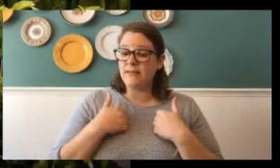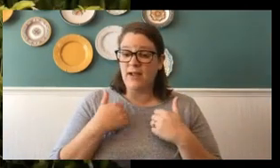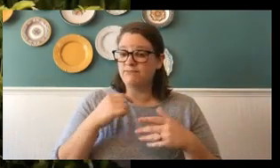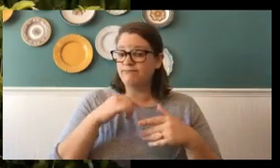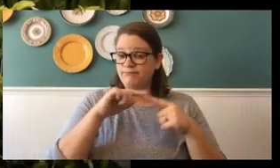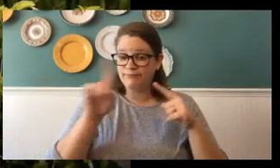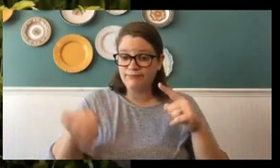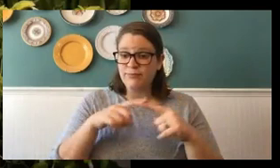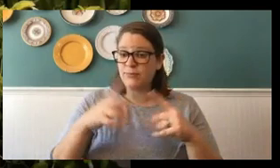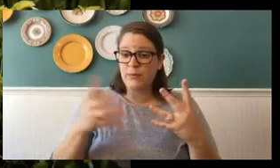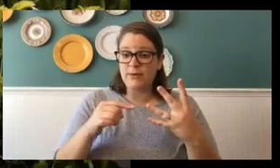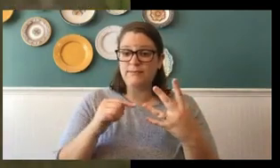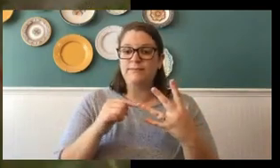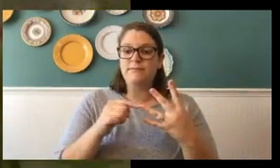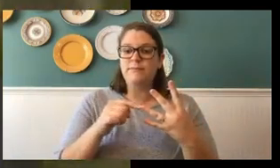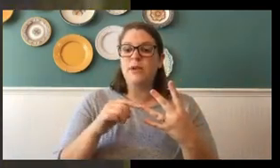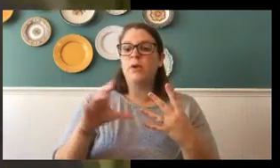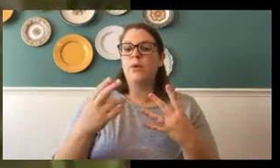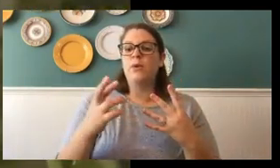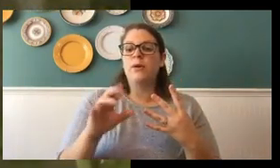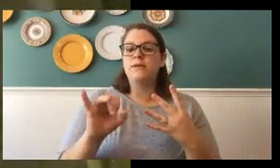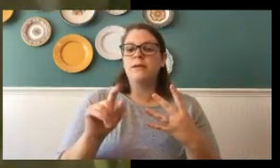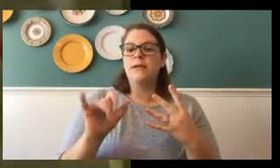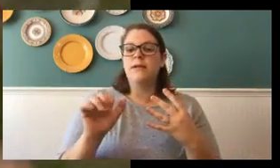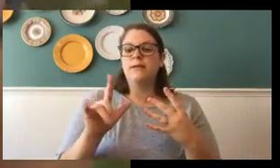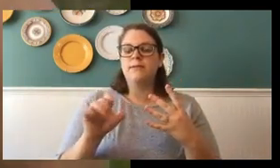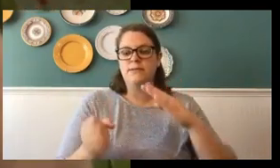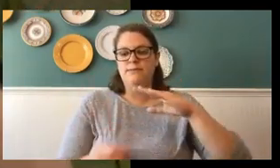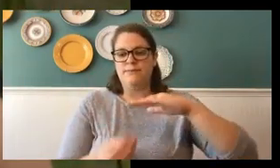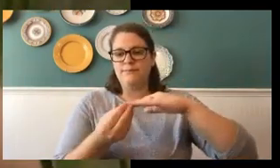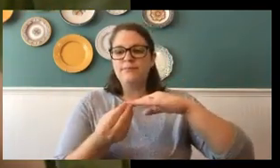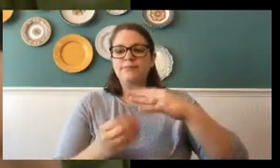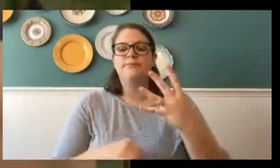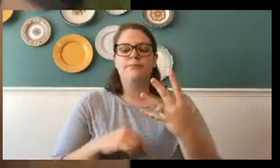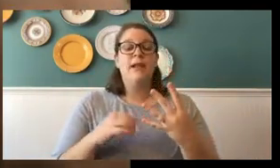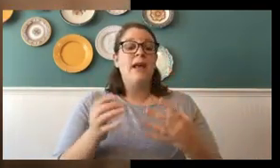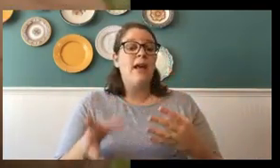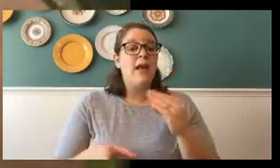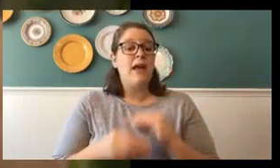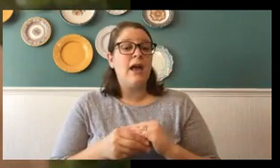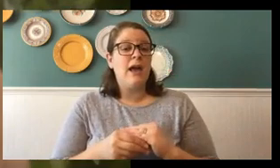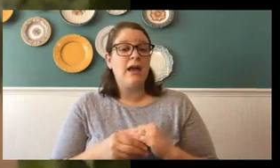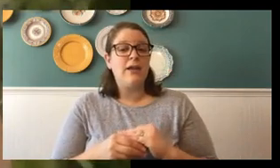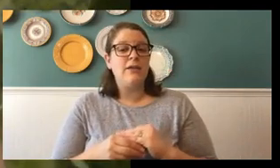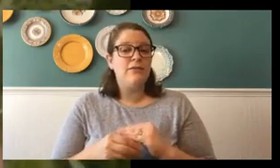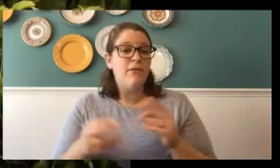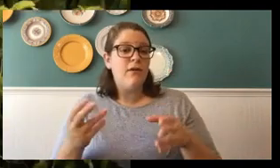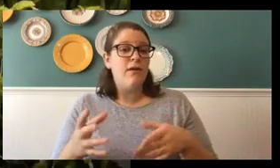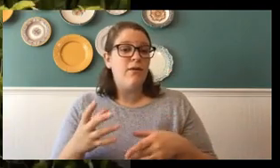butterfly is the chrysalis. Everybody say chrysalis. And extra credit, what was that stinky word?